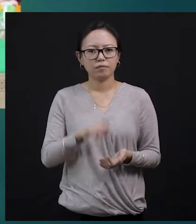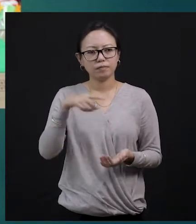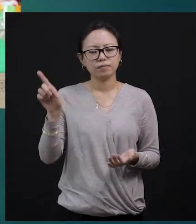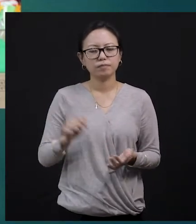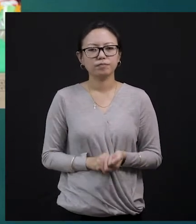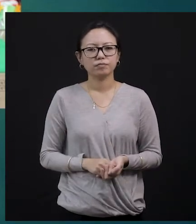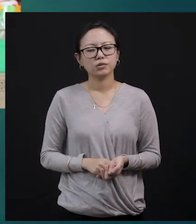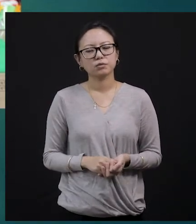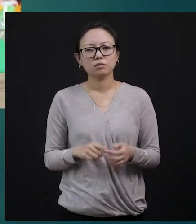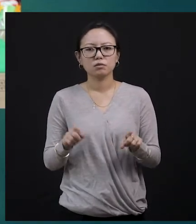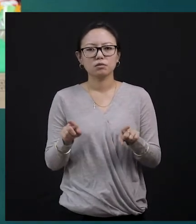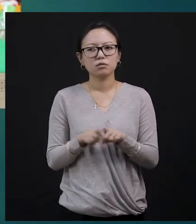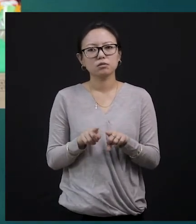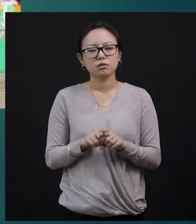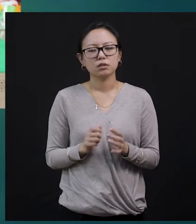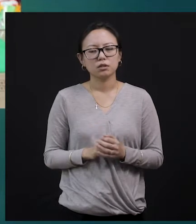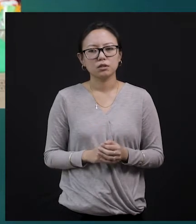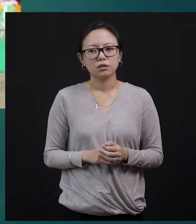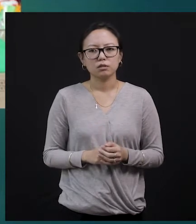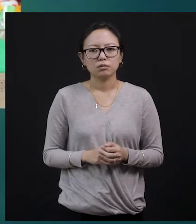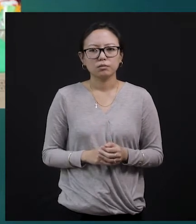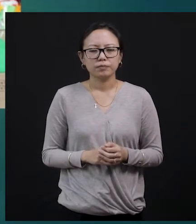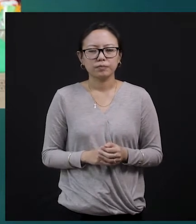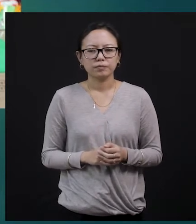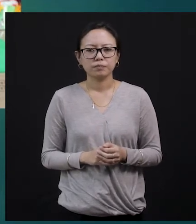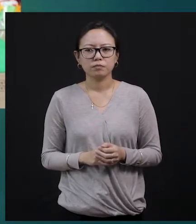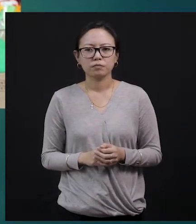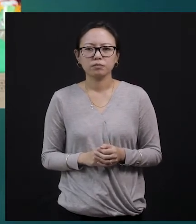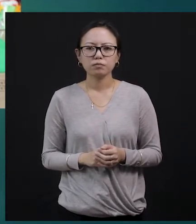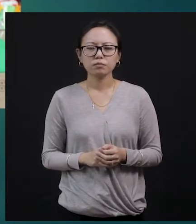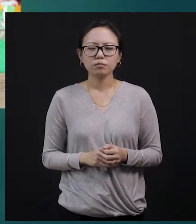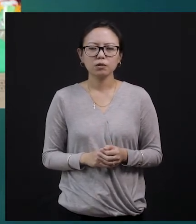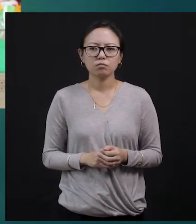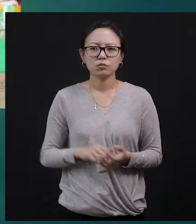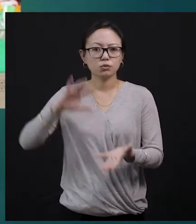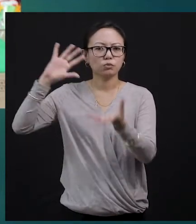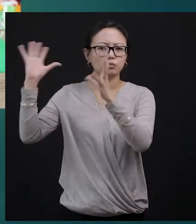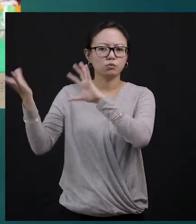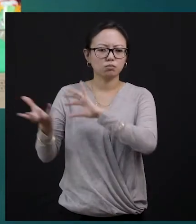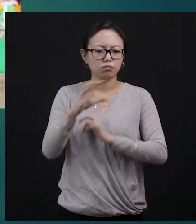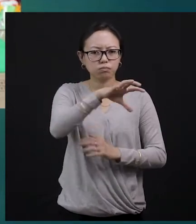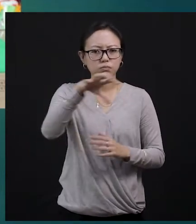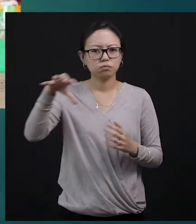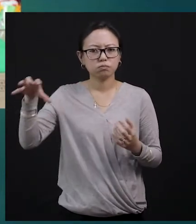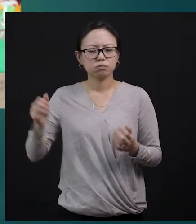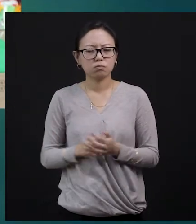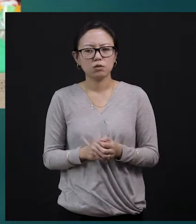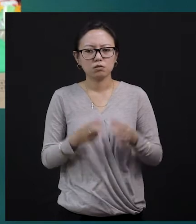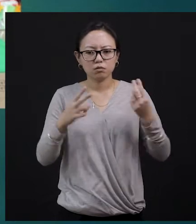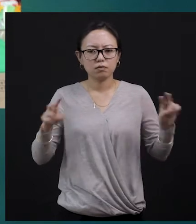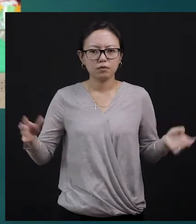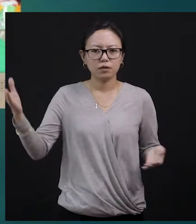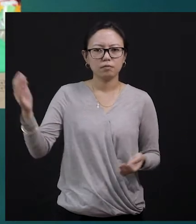kind of dread fears, okay? So people from all over the world or maybe from all over the country come to showcase their